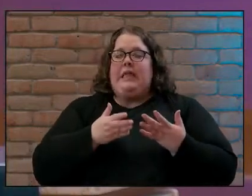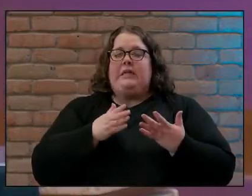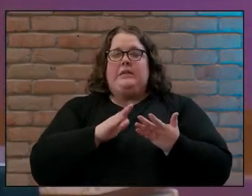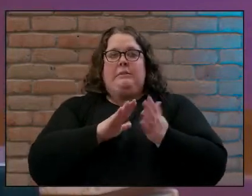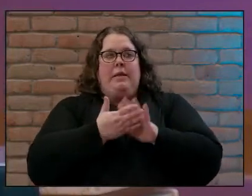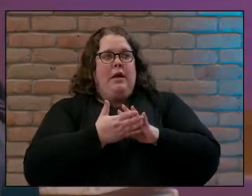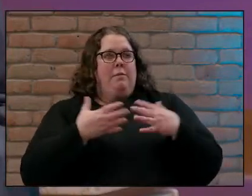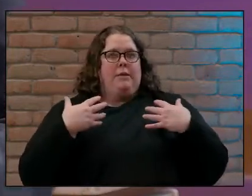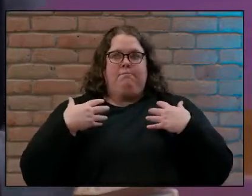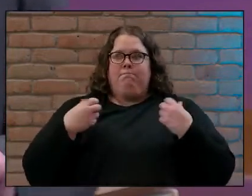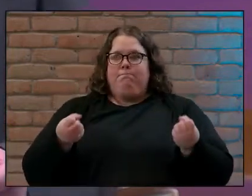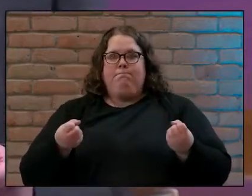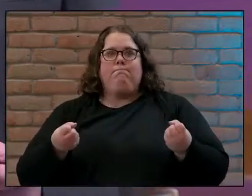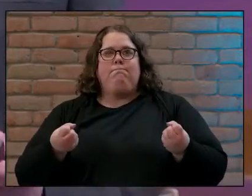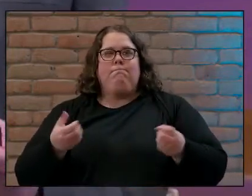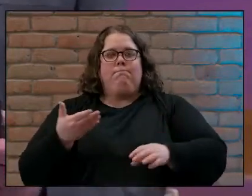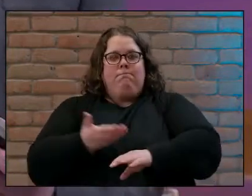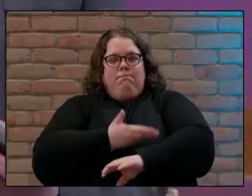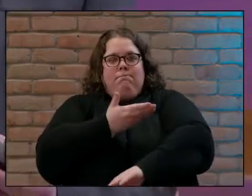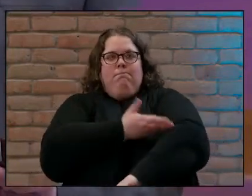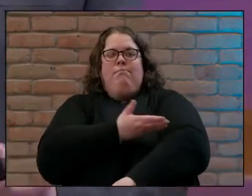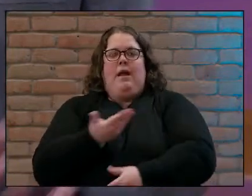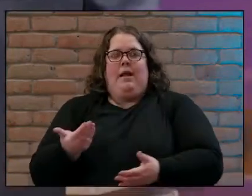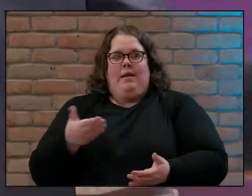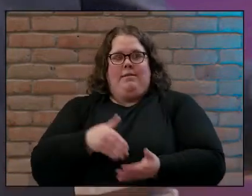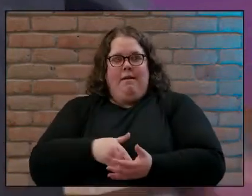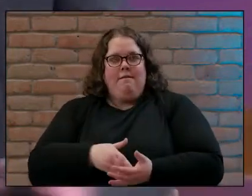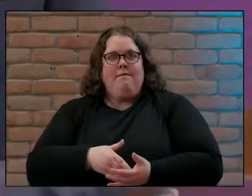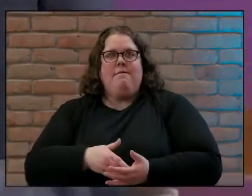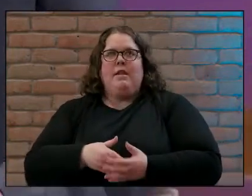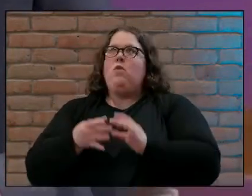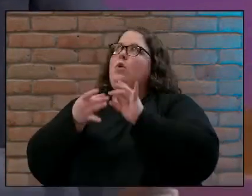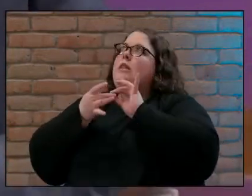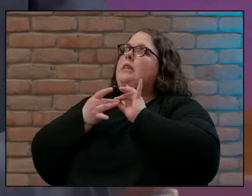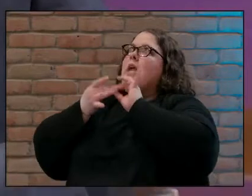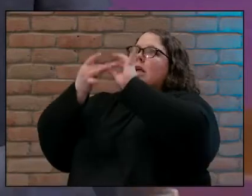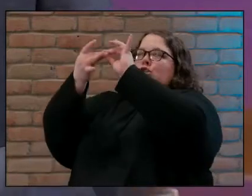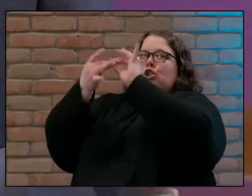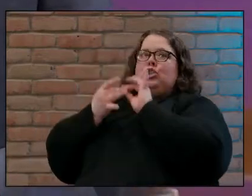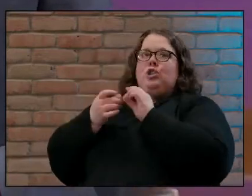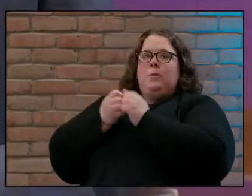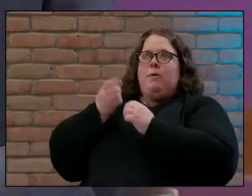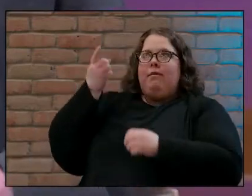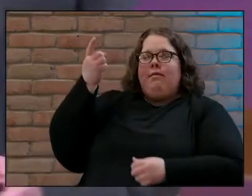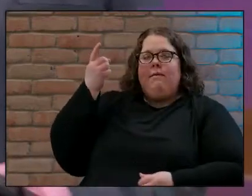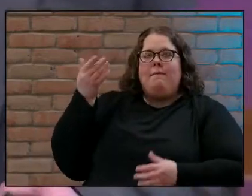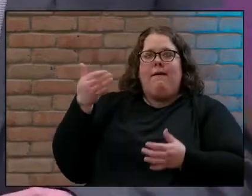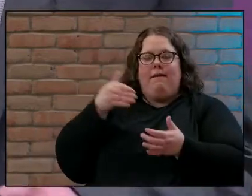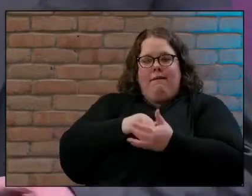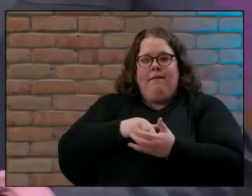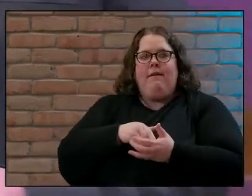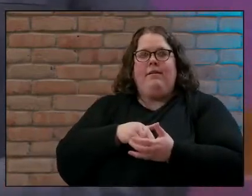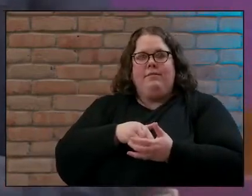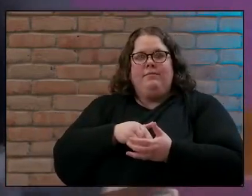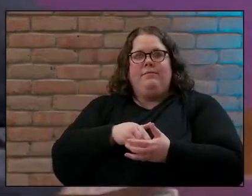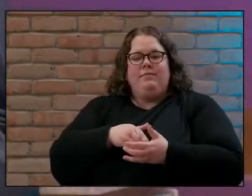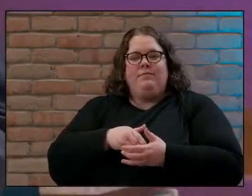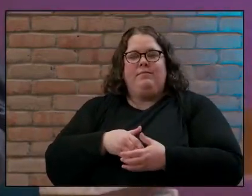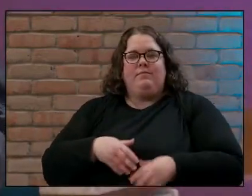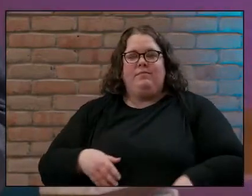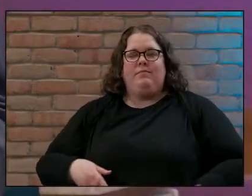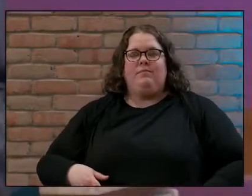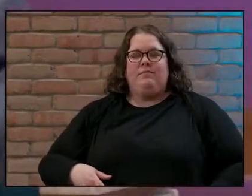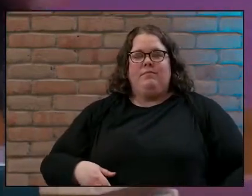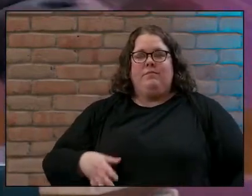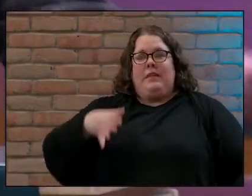relationship with God where we'll worship in spirit and in truth not separated anymore to restore relationships between men